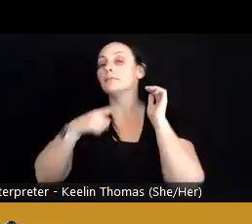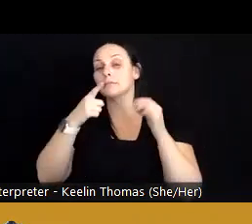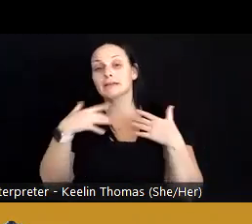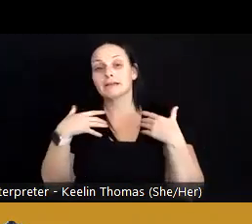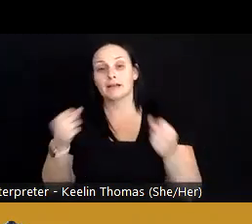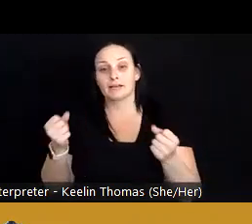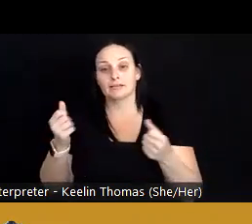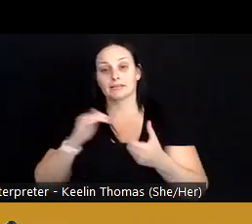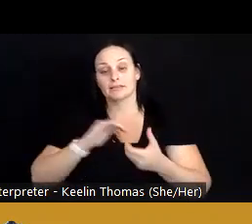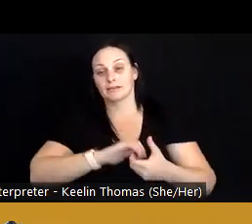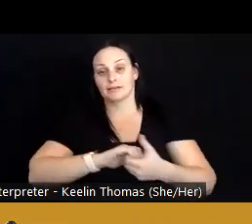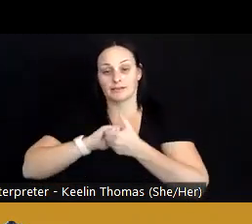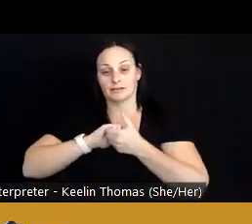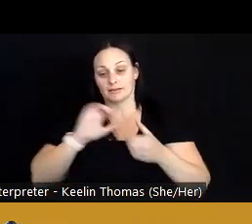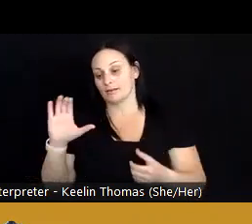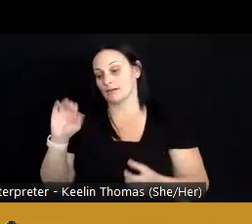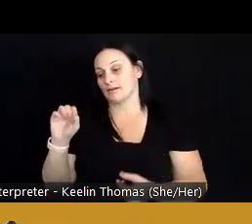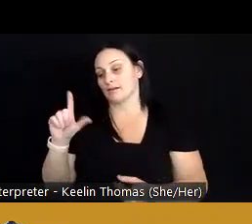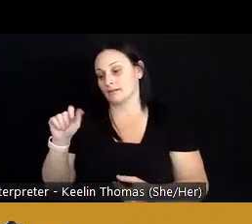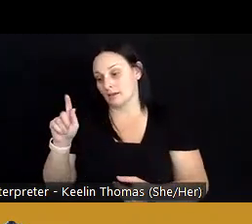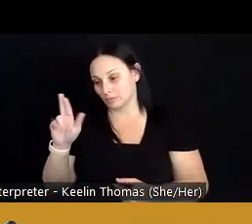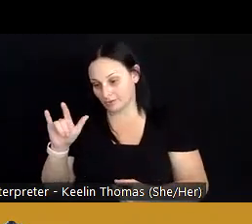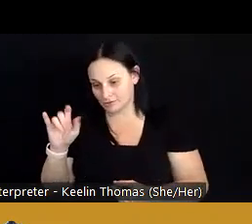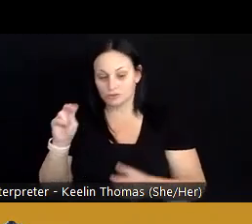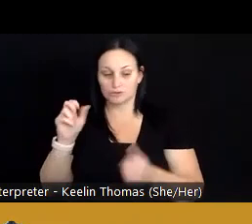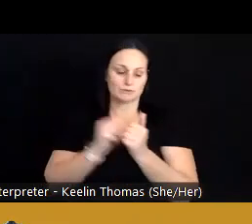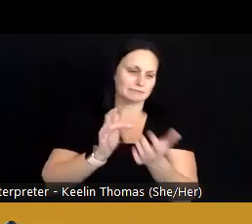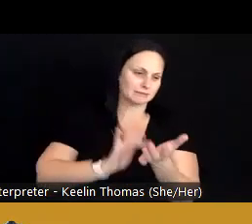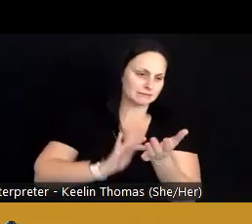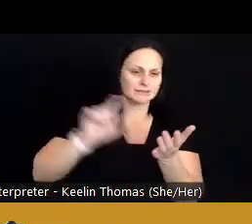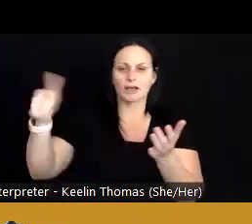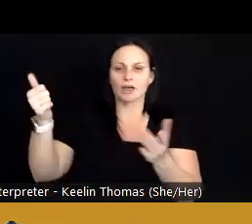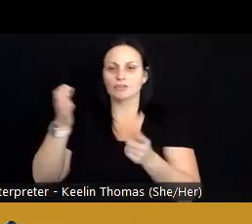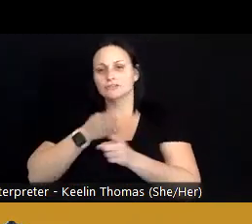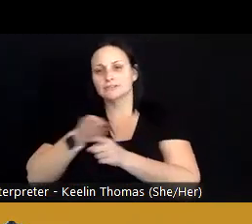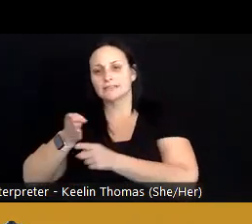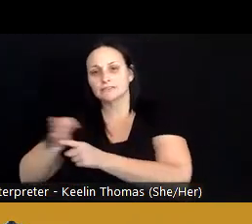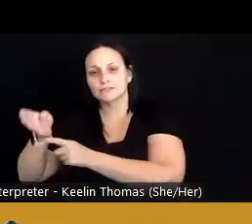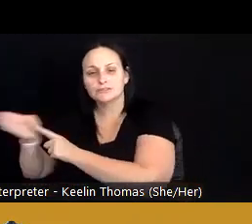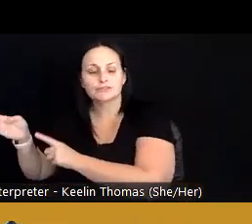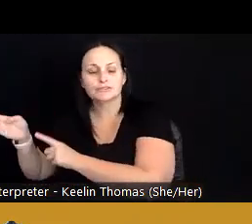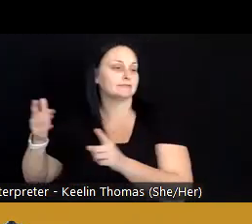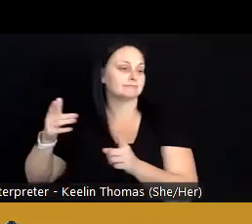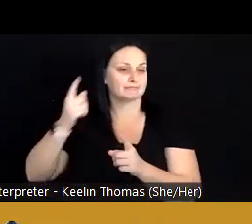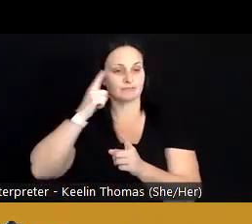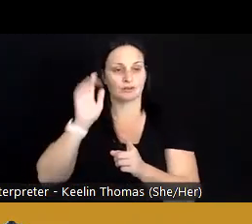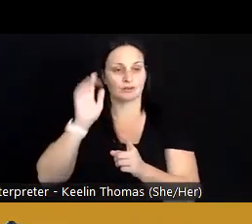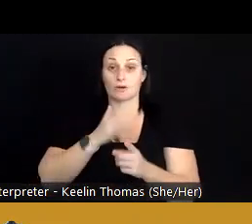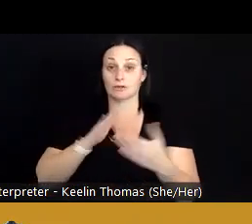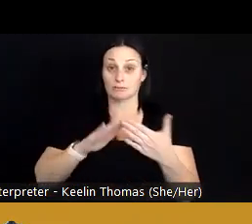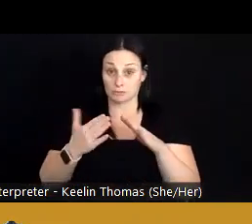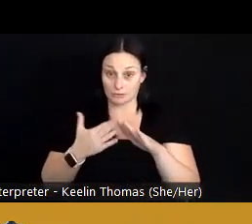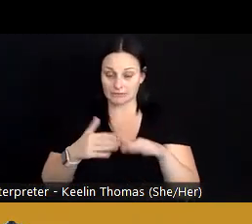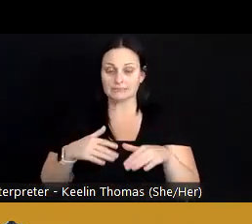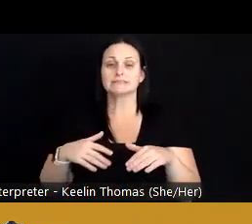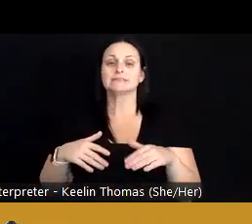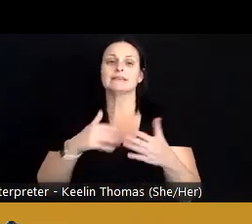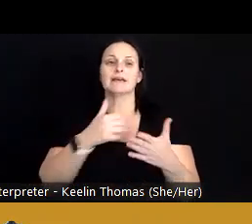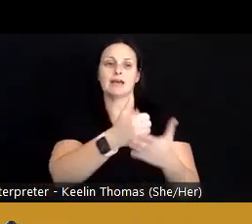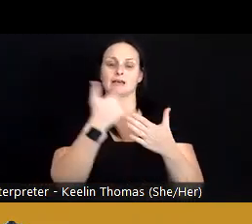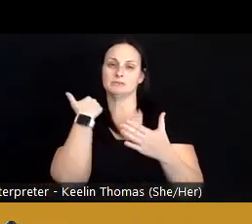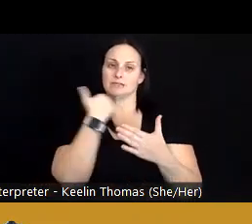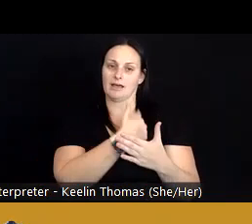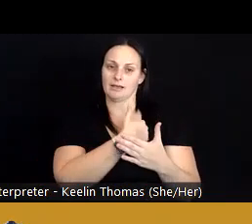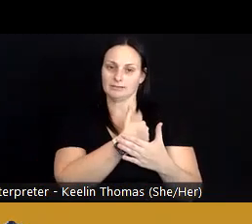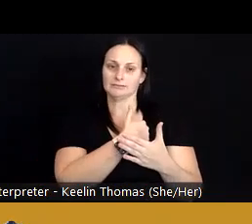collaborations that happen with medicine and with other sectors of our communities helps us